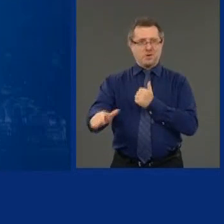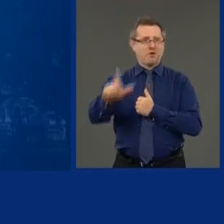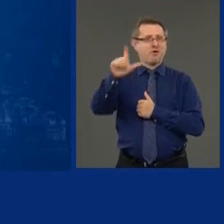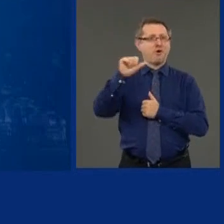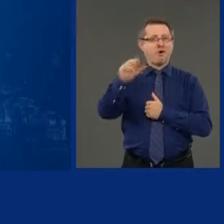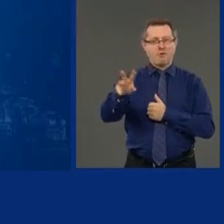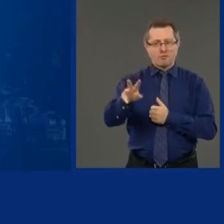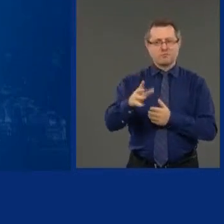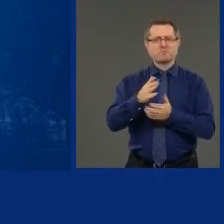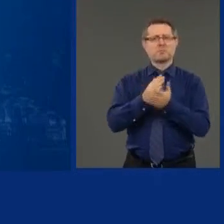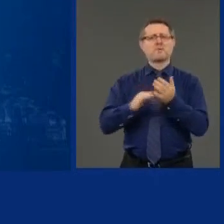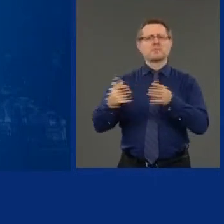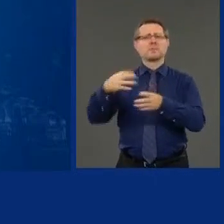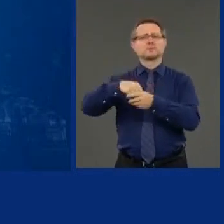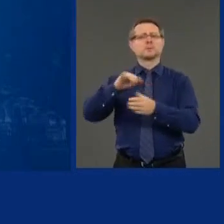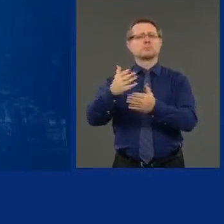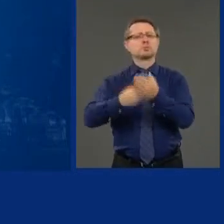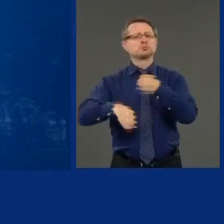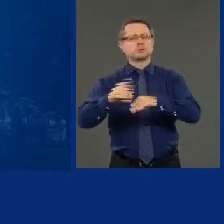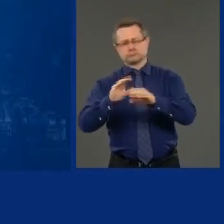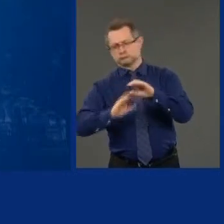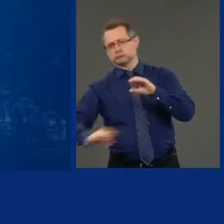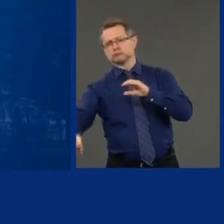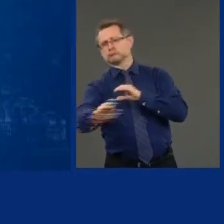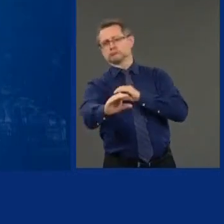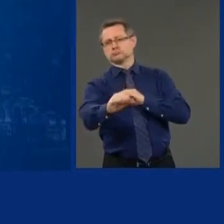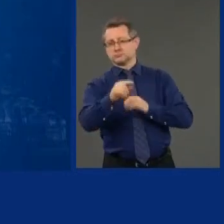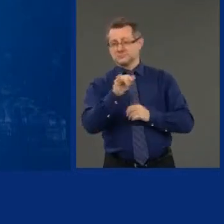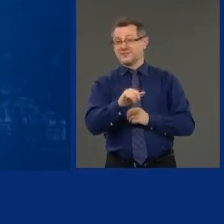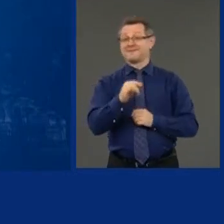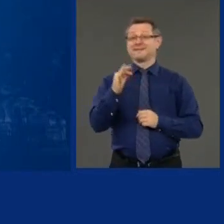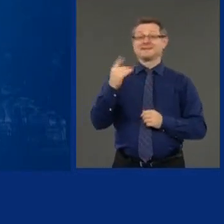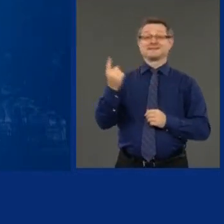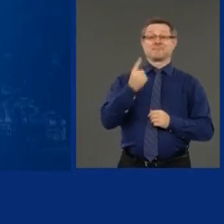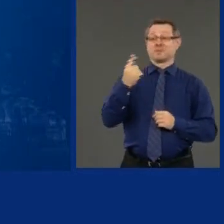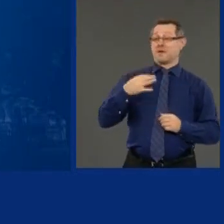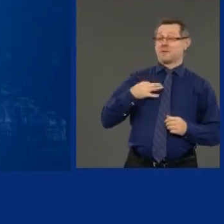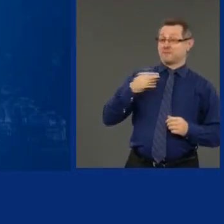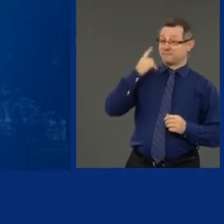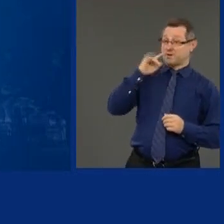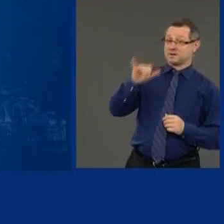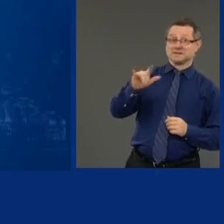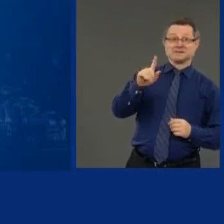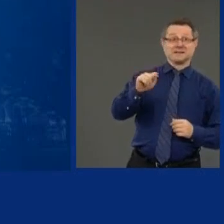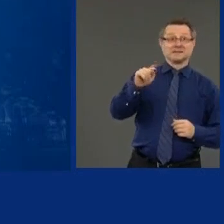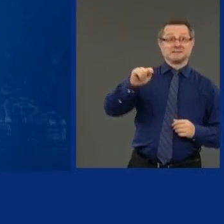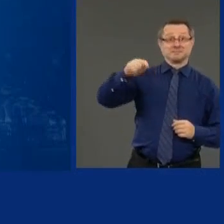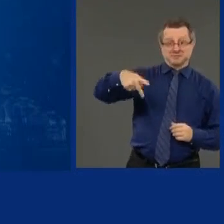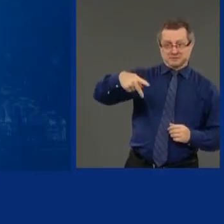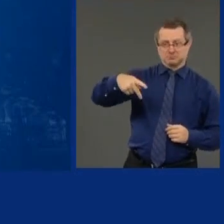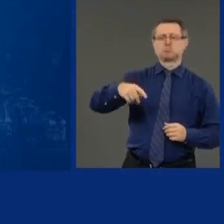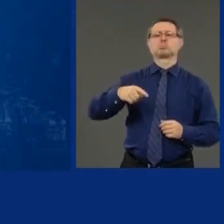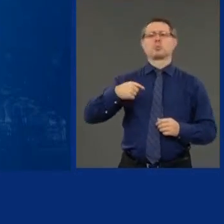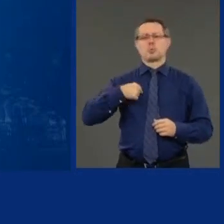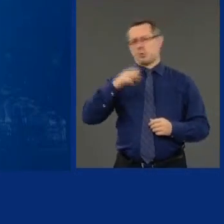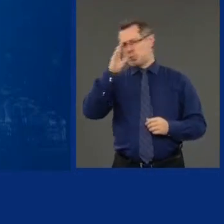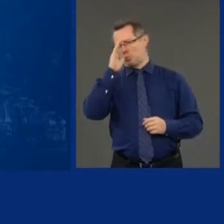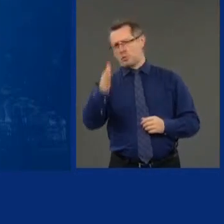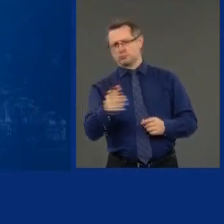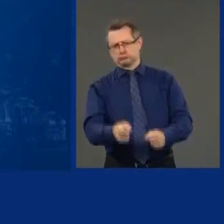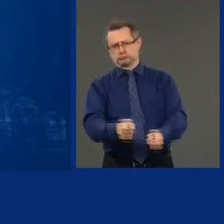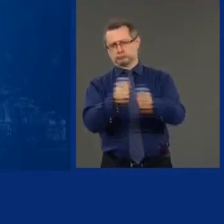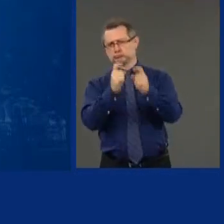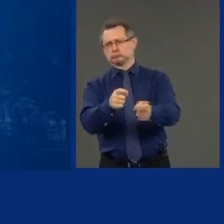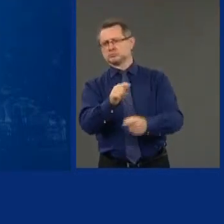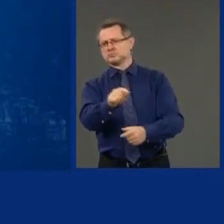If a person applies to the Trusted Traveler Program, I would give the DMV data.